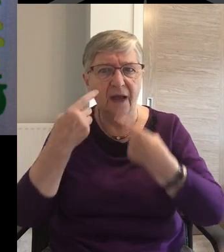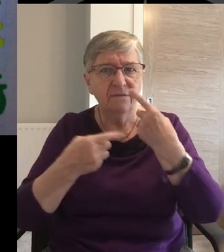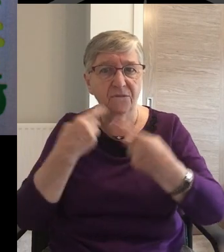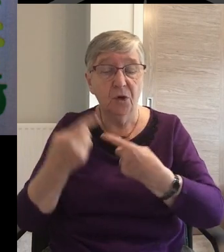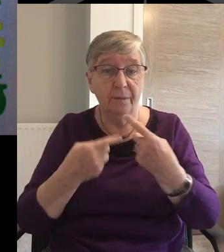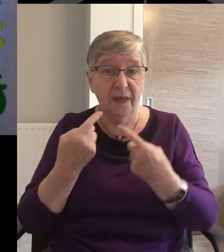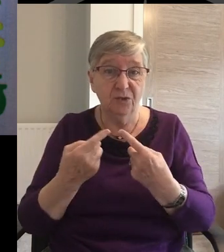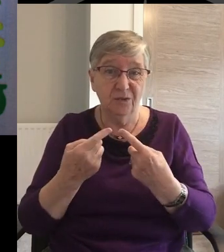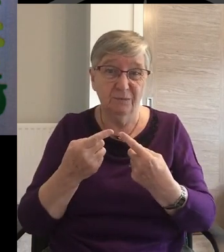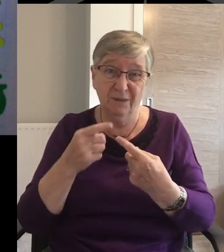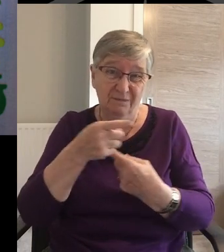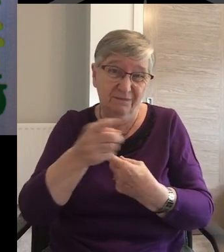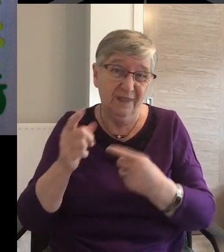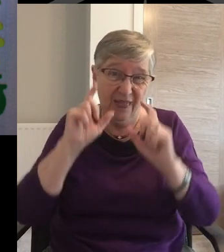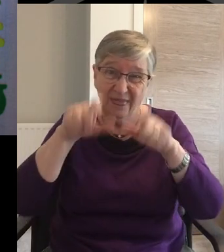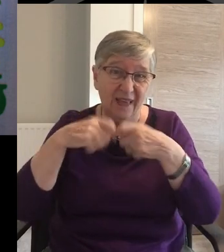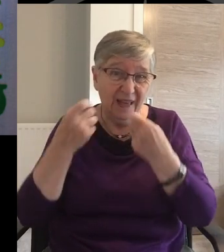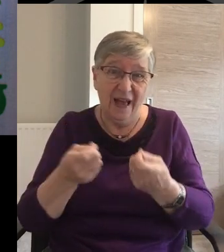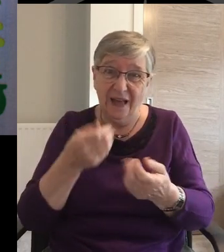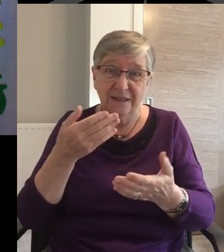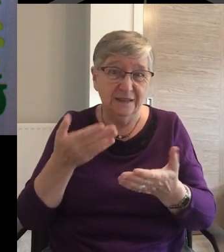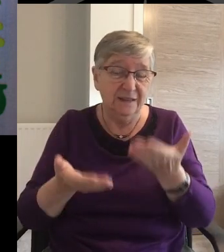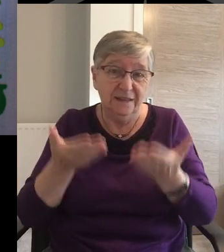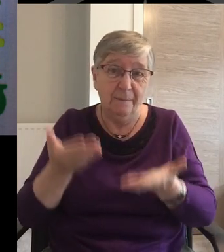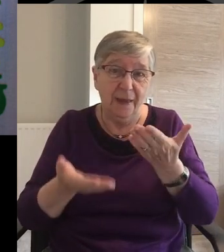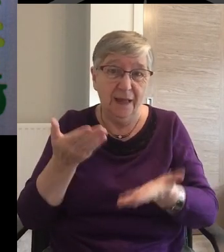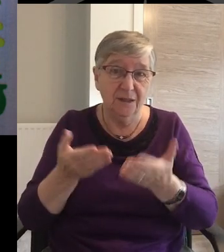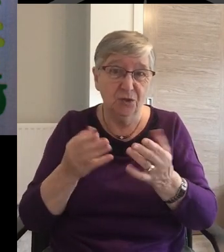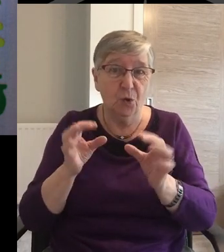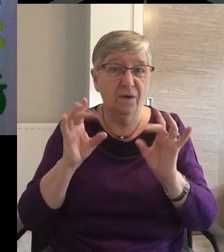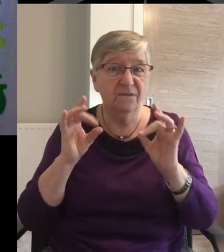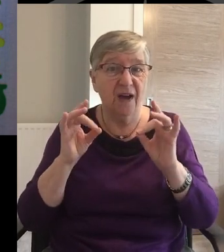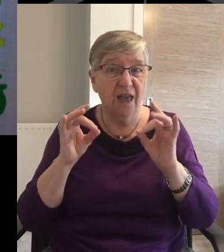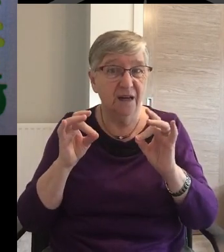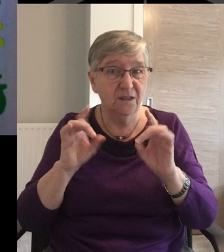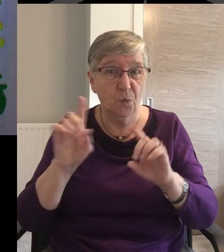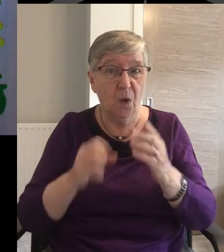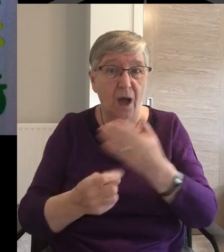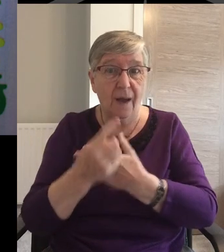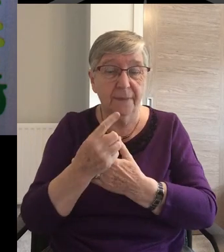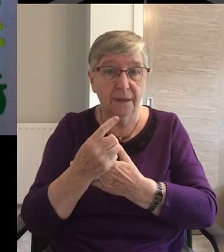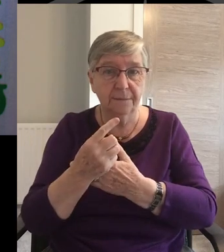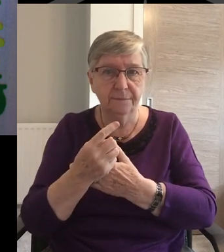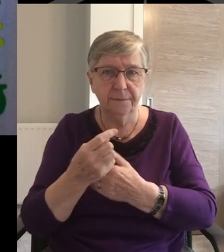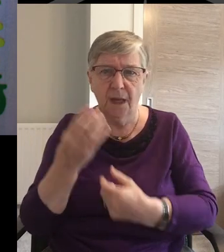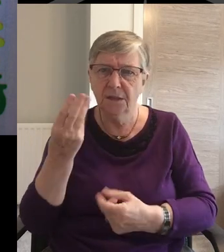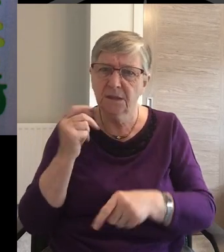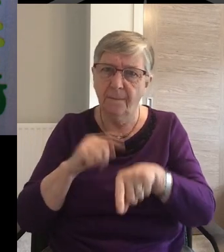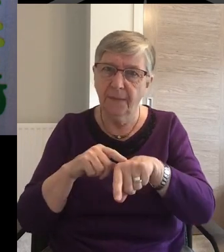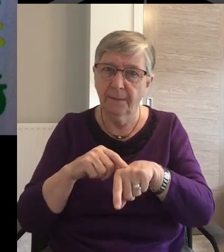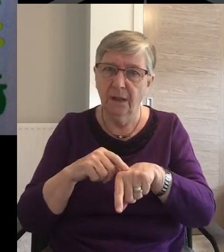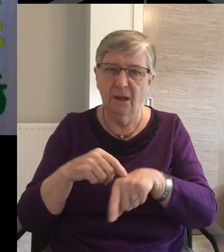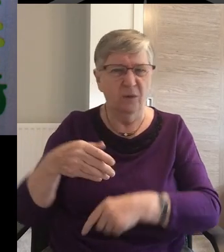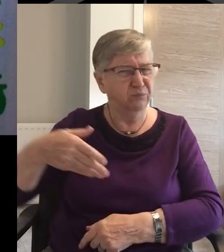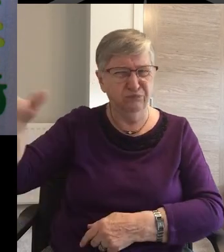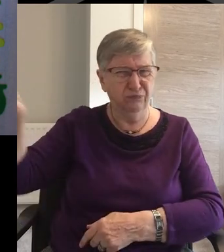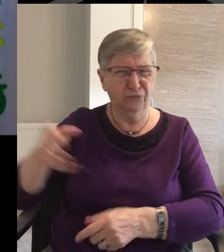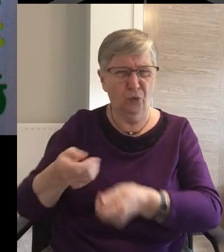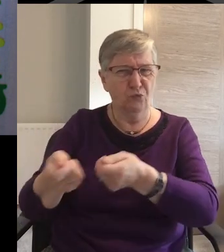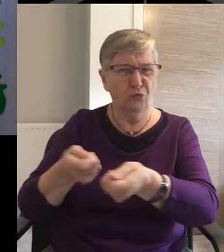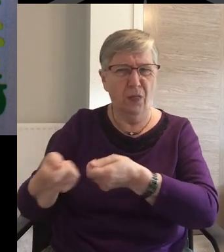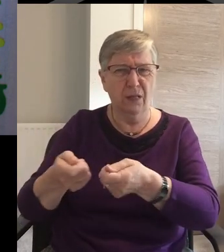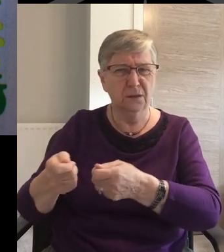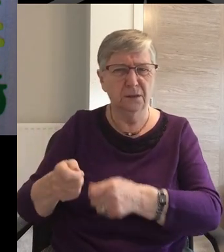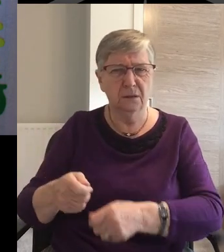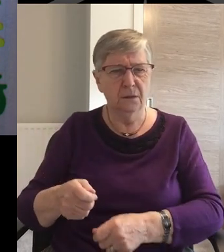can't It all depends on what the virus is up to And what effects it's having The way some people flaunt the rules quite openly And